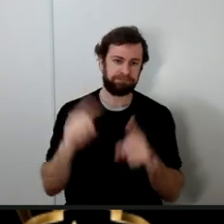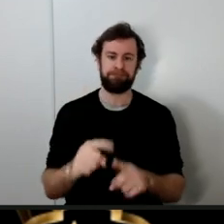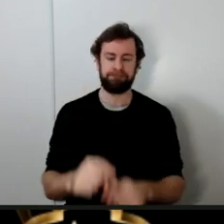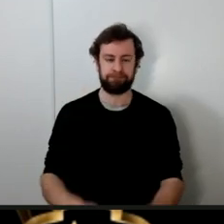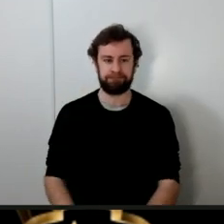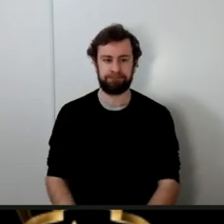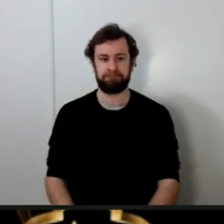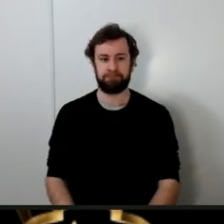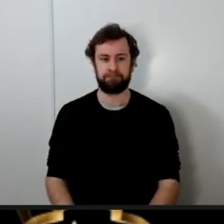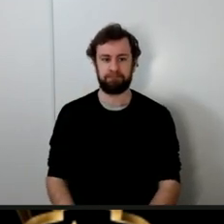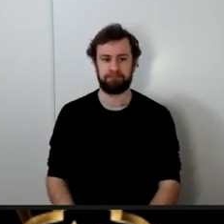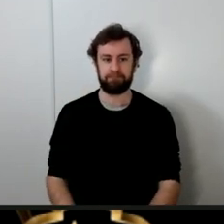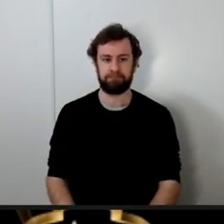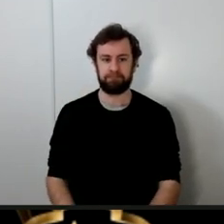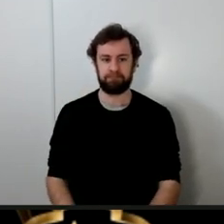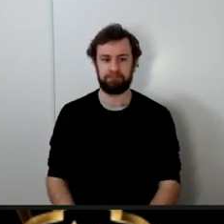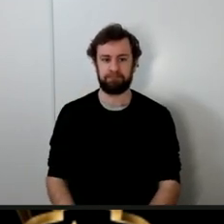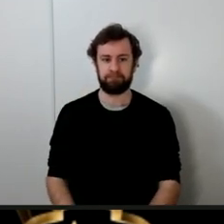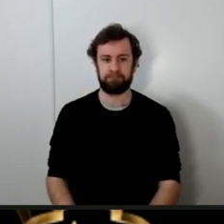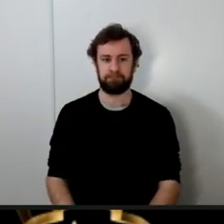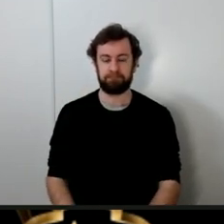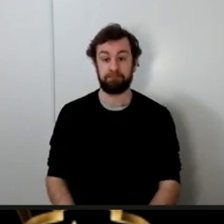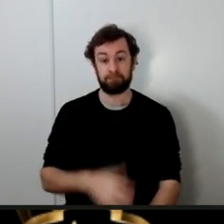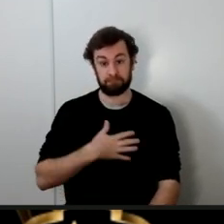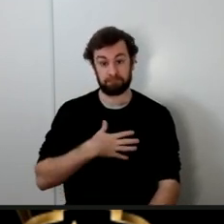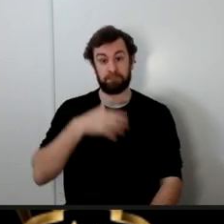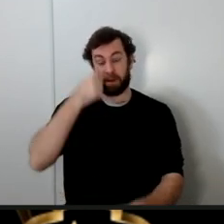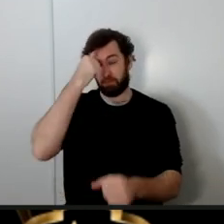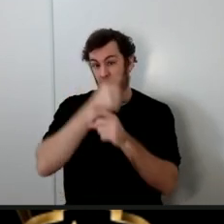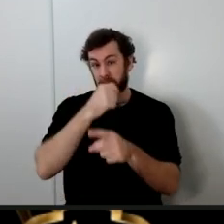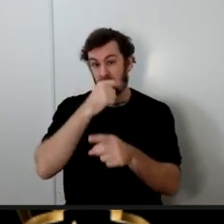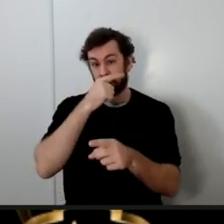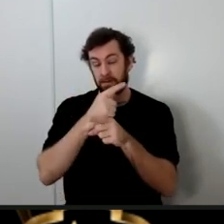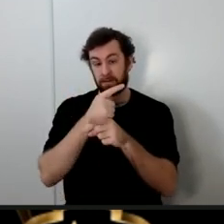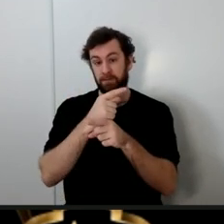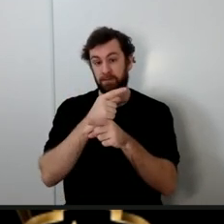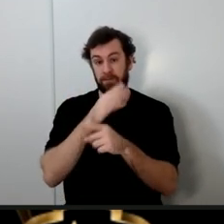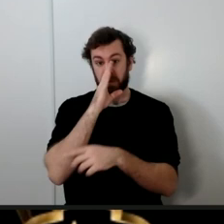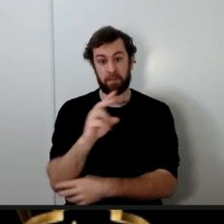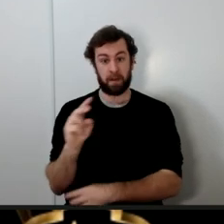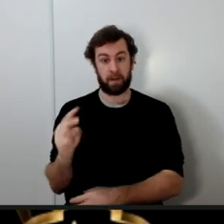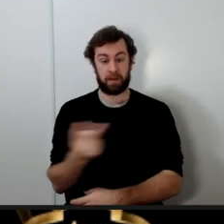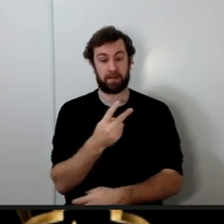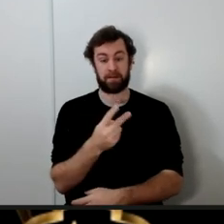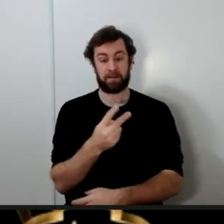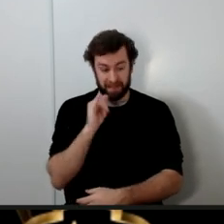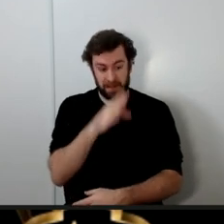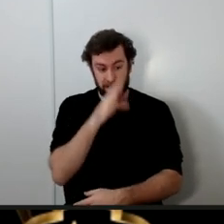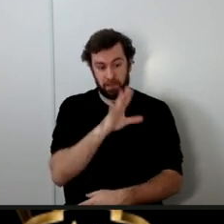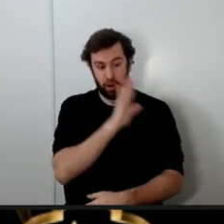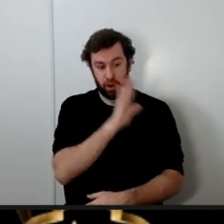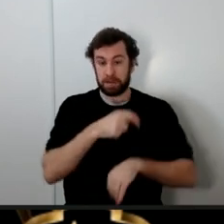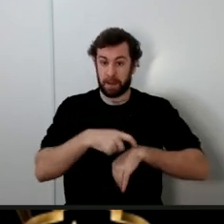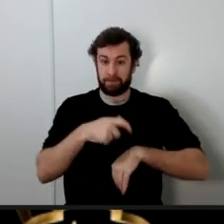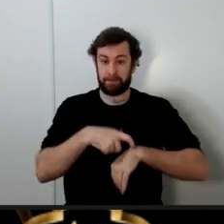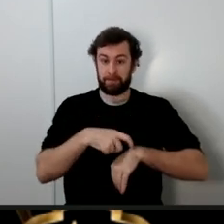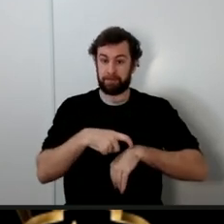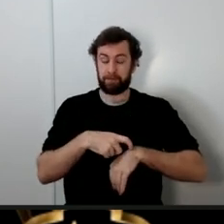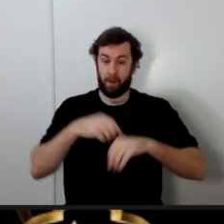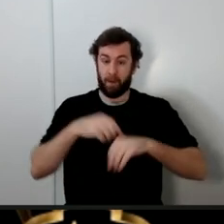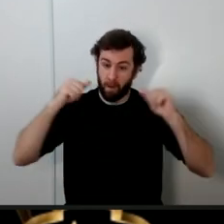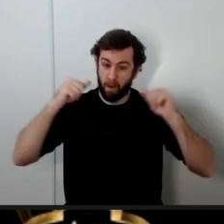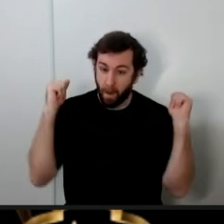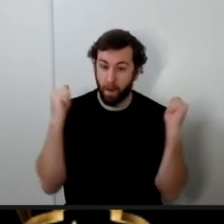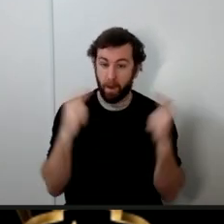and don't forget my dear brothers and sisters Imam Ali was the Imam of her time every mu'min every